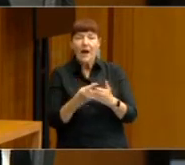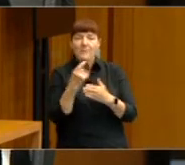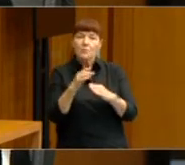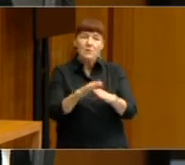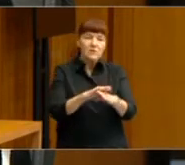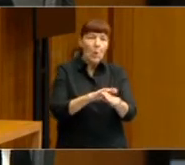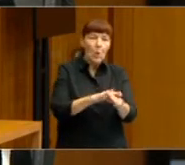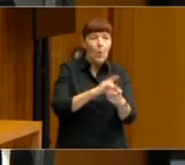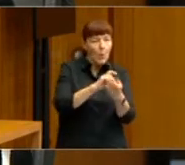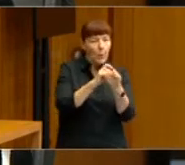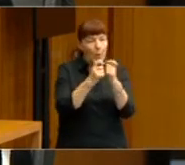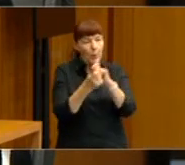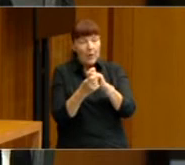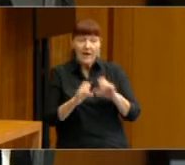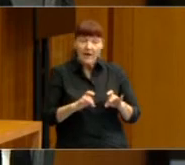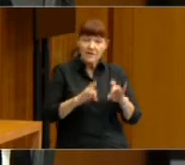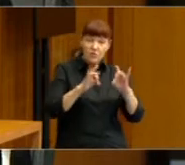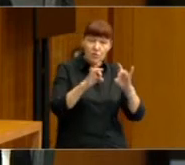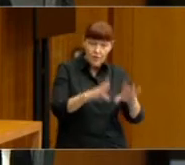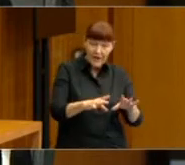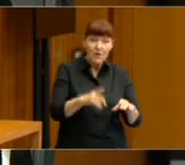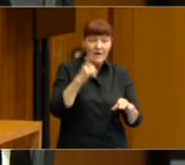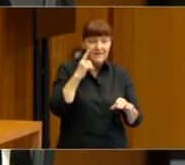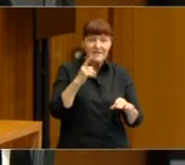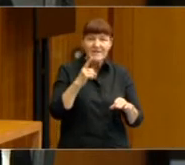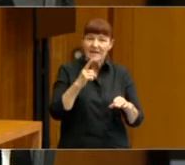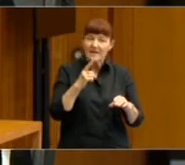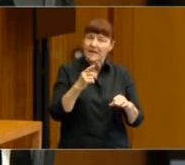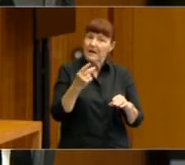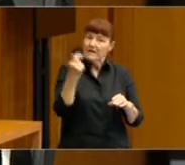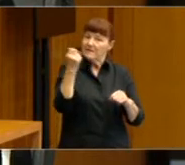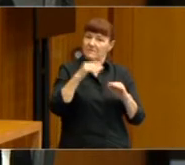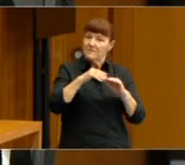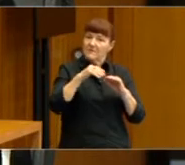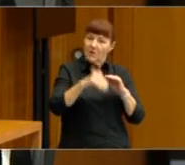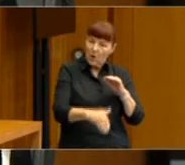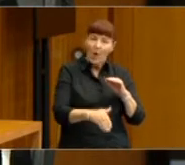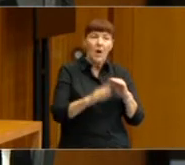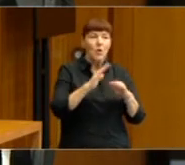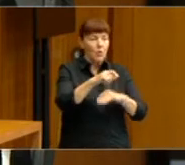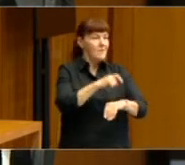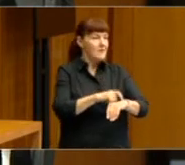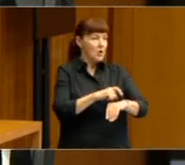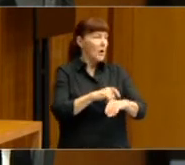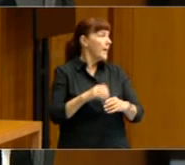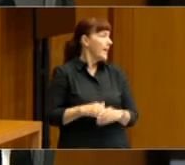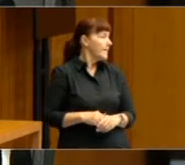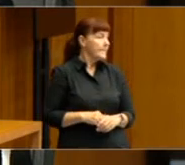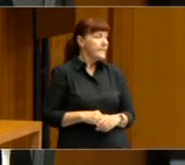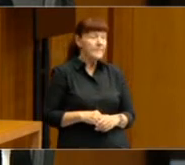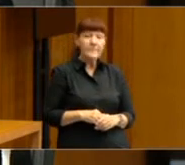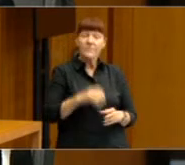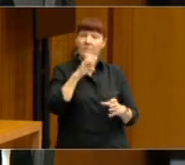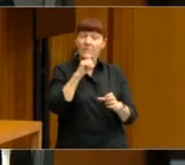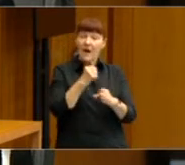slowly, whereas in Australia, we've seen a steep decline over time. So a government